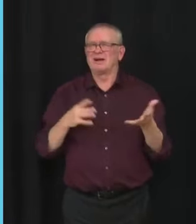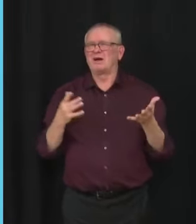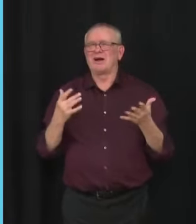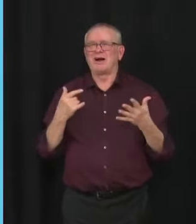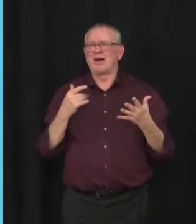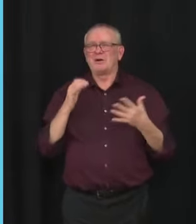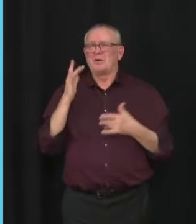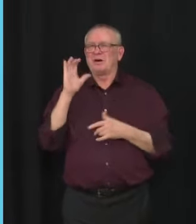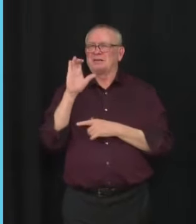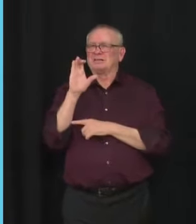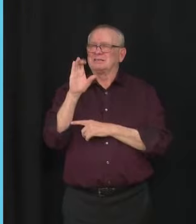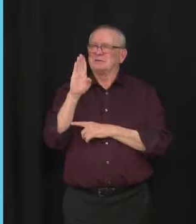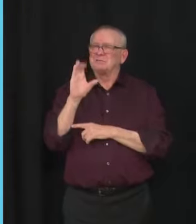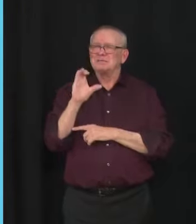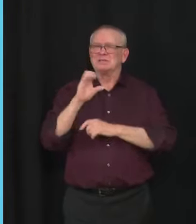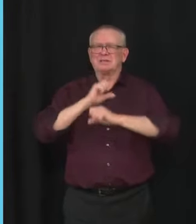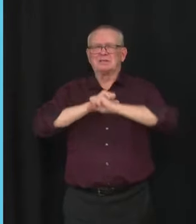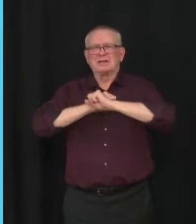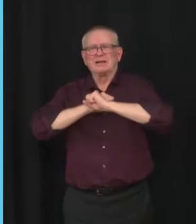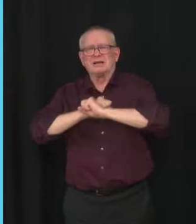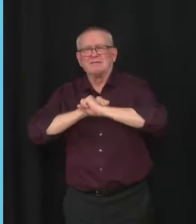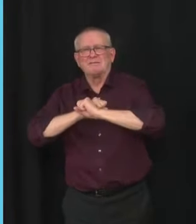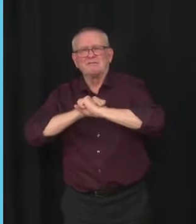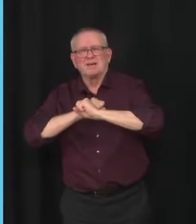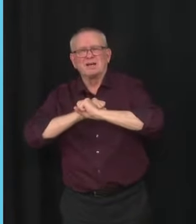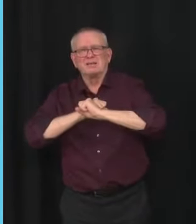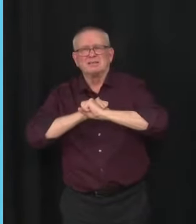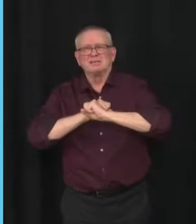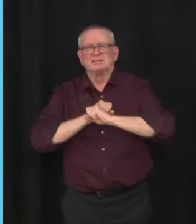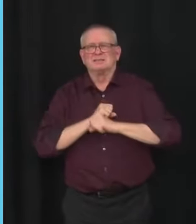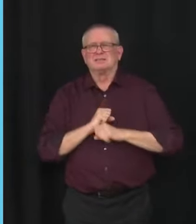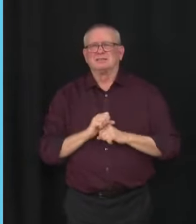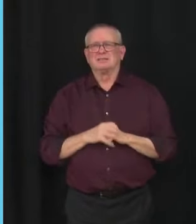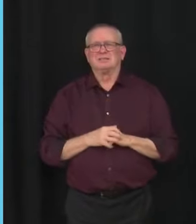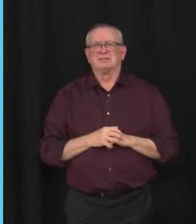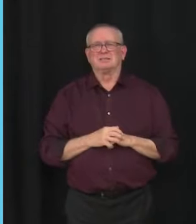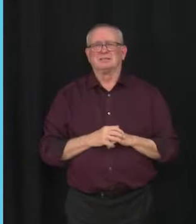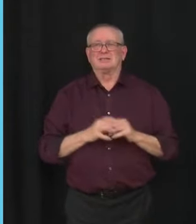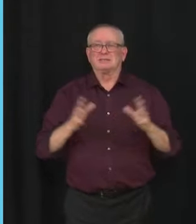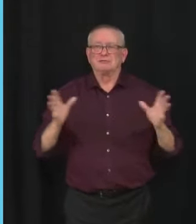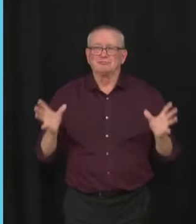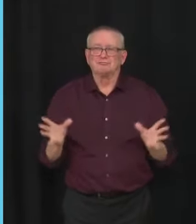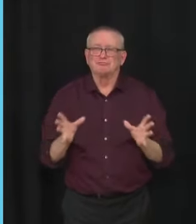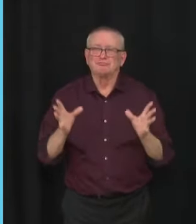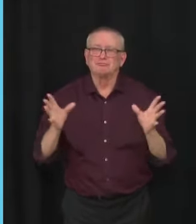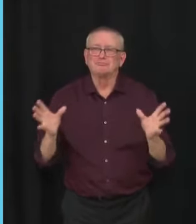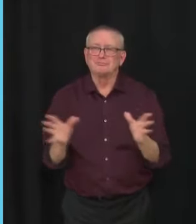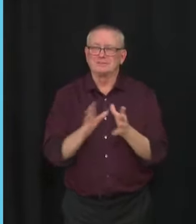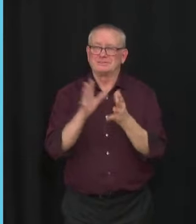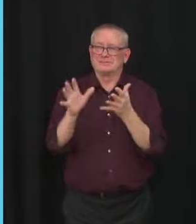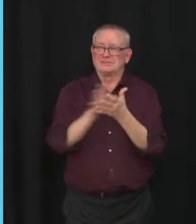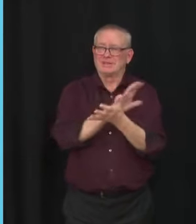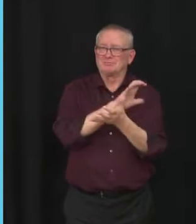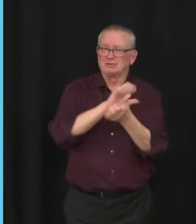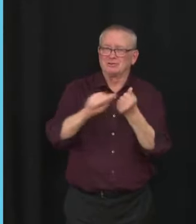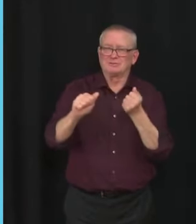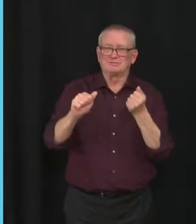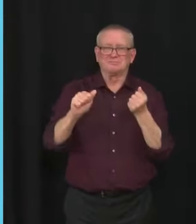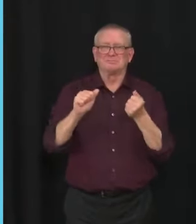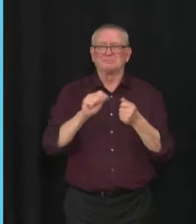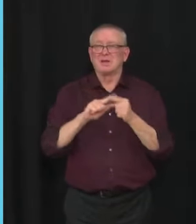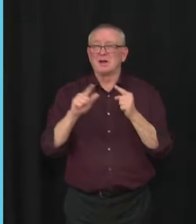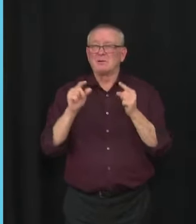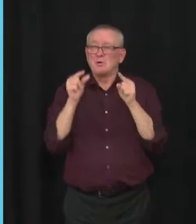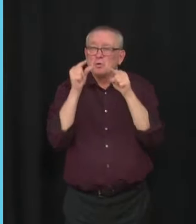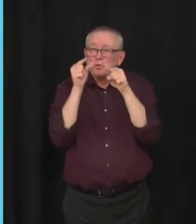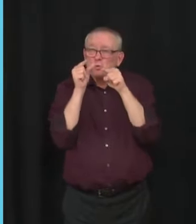of a man who is now implicitly inciting people to eco-terrorism. And Colleen, did you have a follow